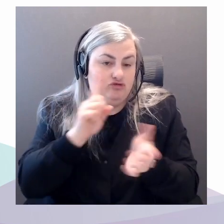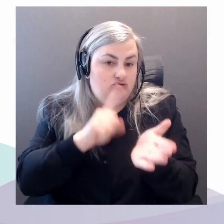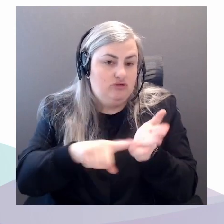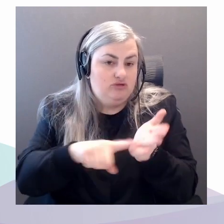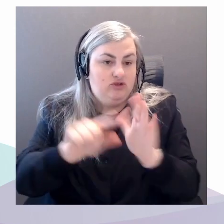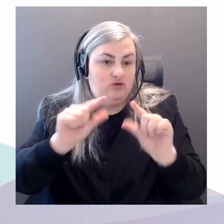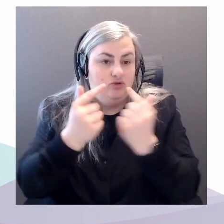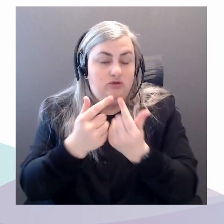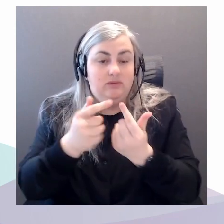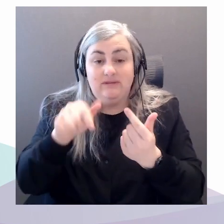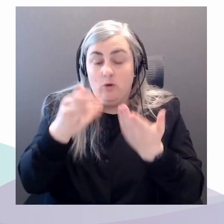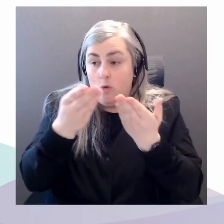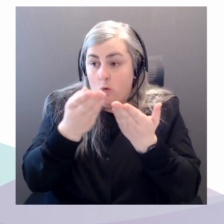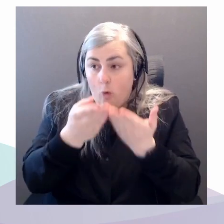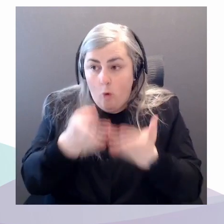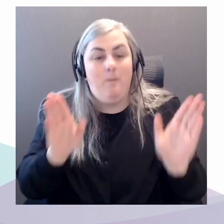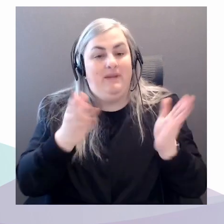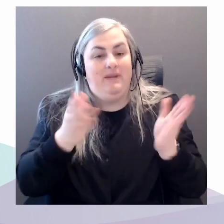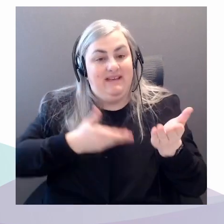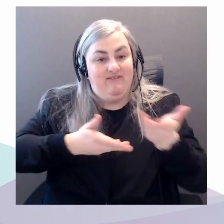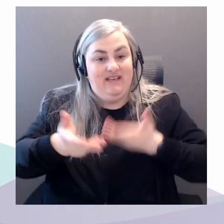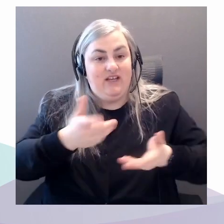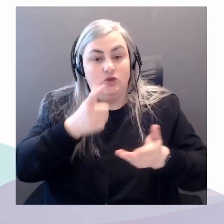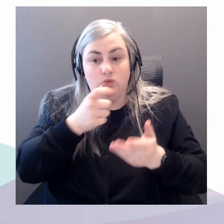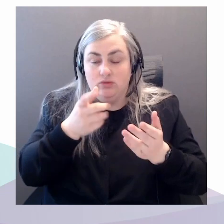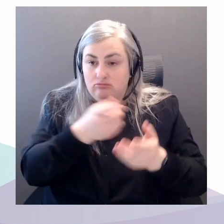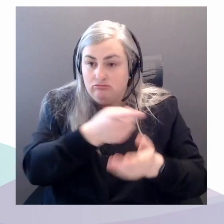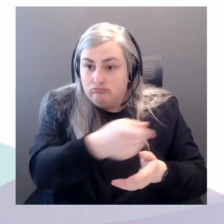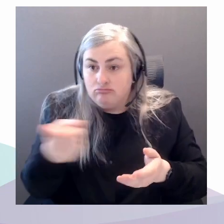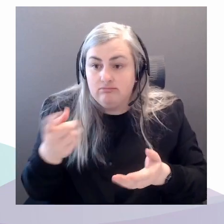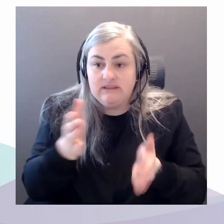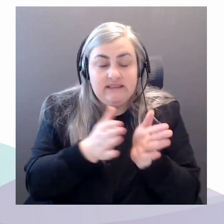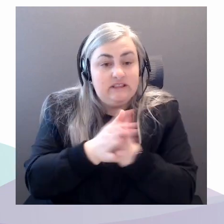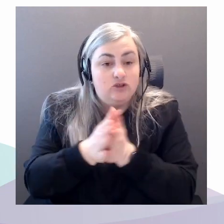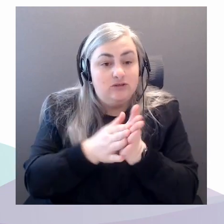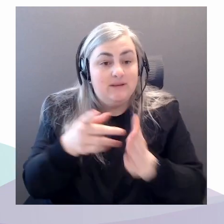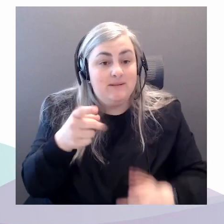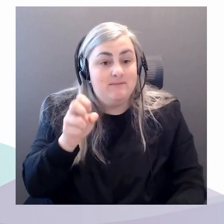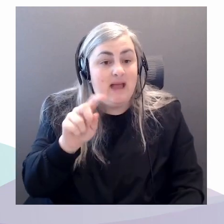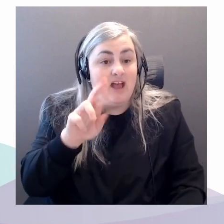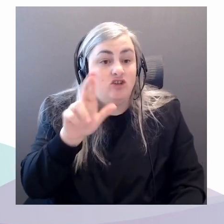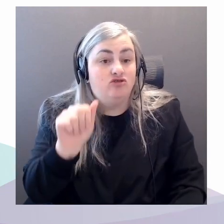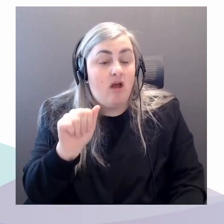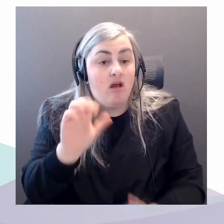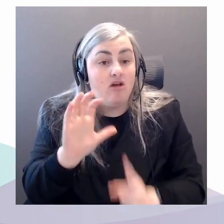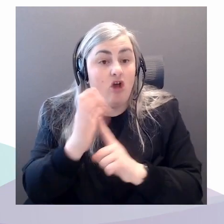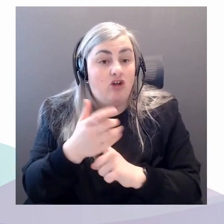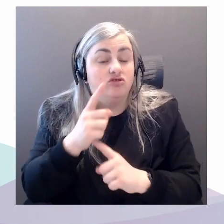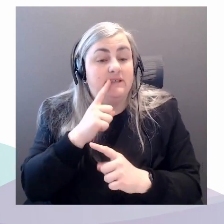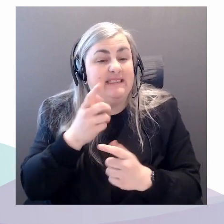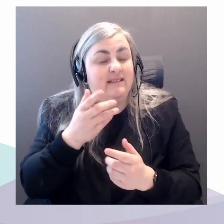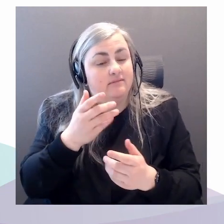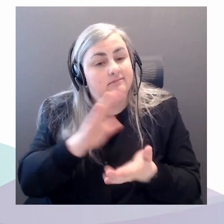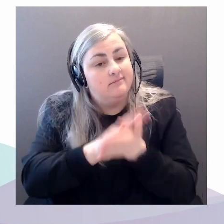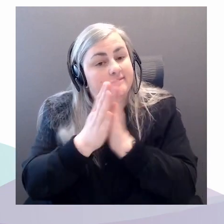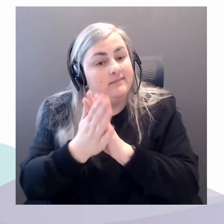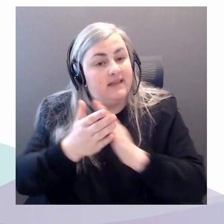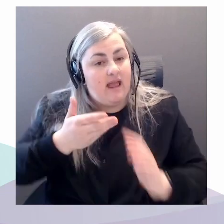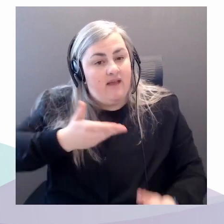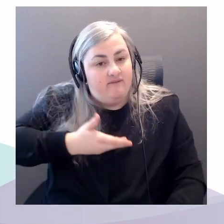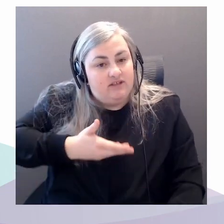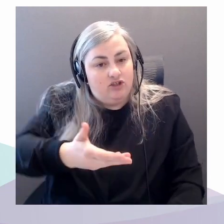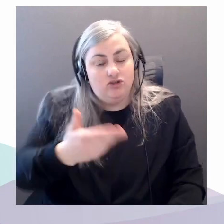anyone who's interested, you know, petrocultures, was really an invitation. And, you know, two of us alone could have done